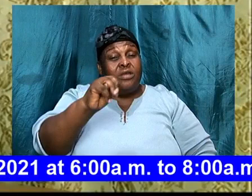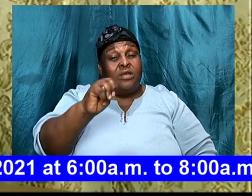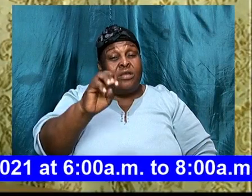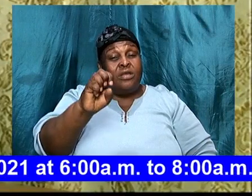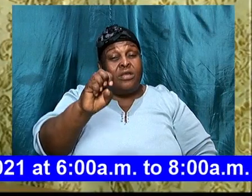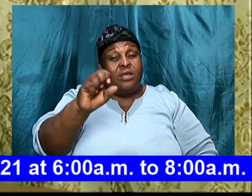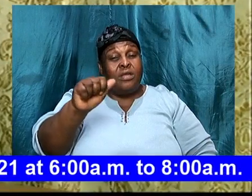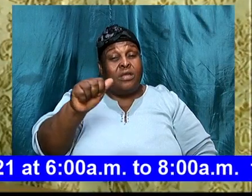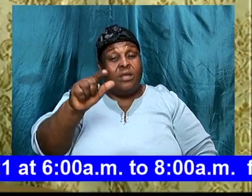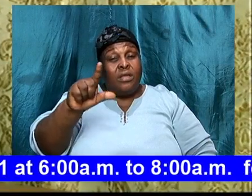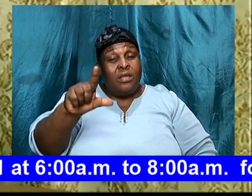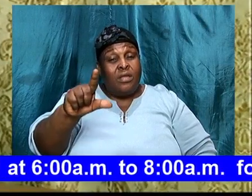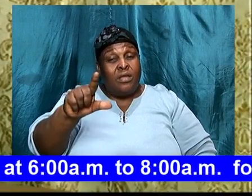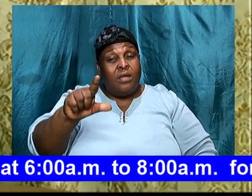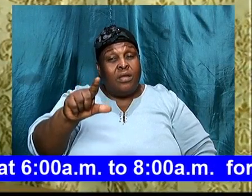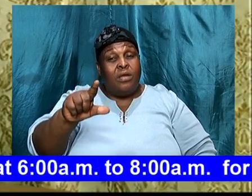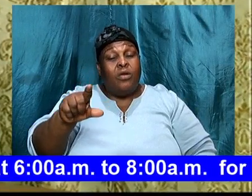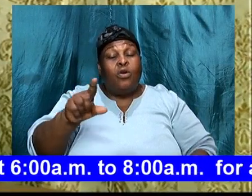today,